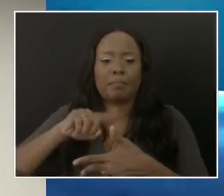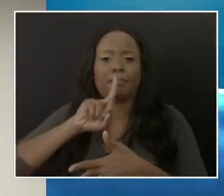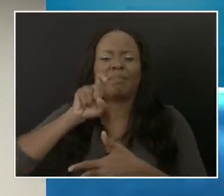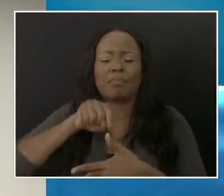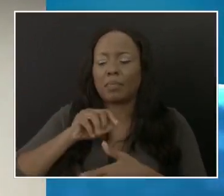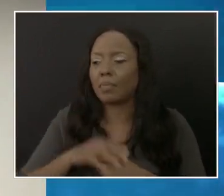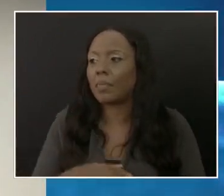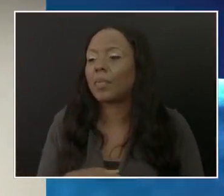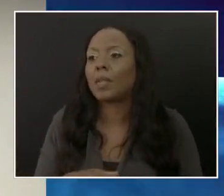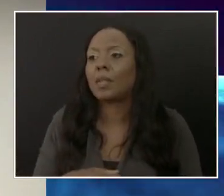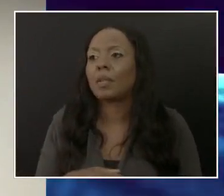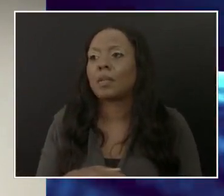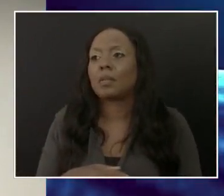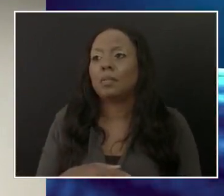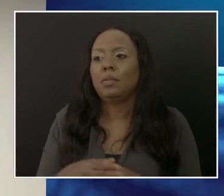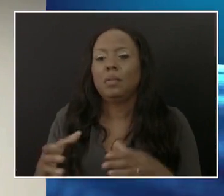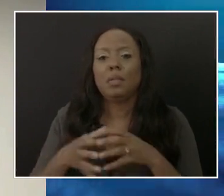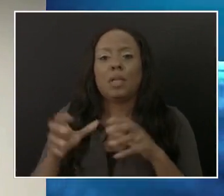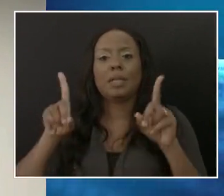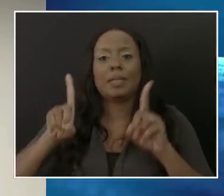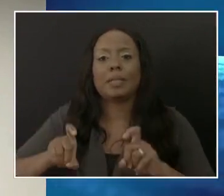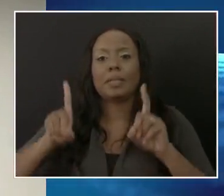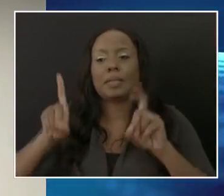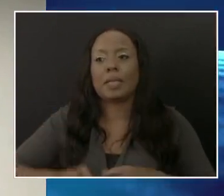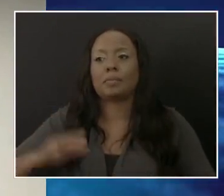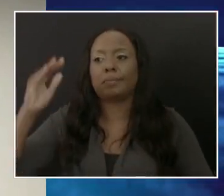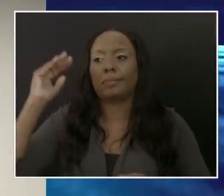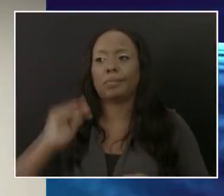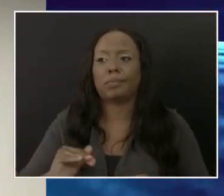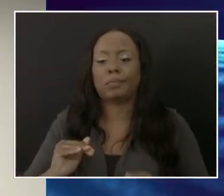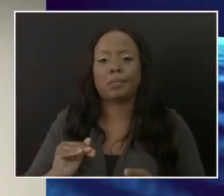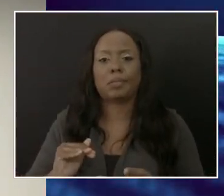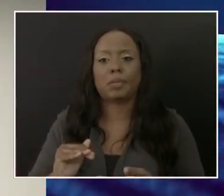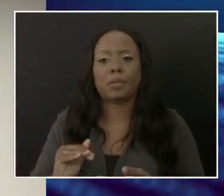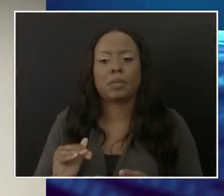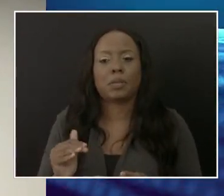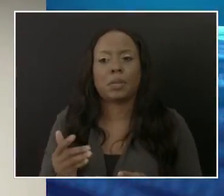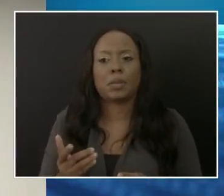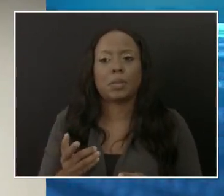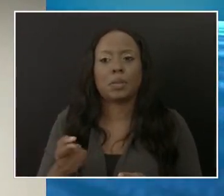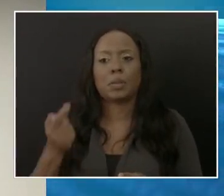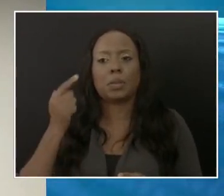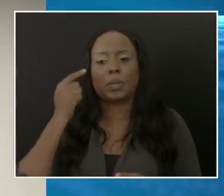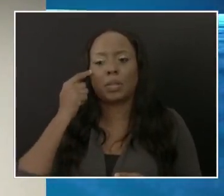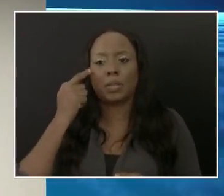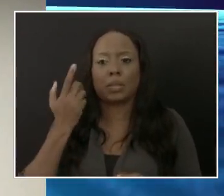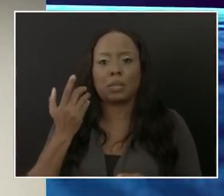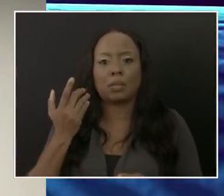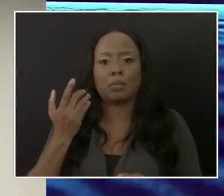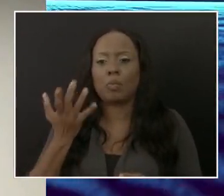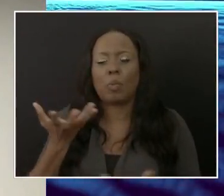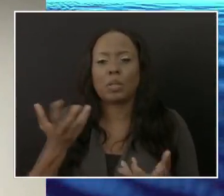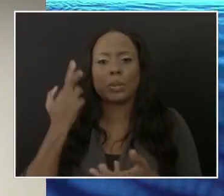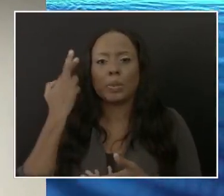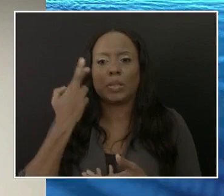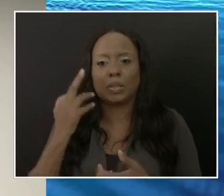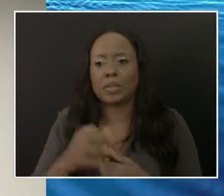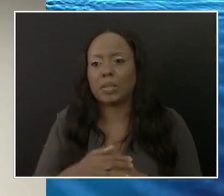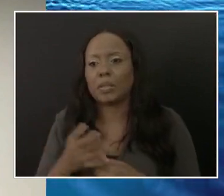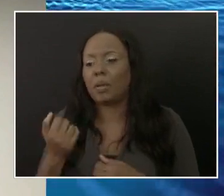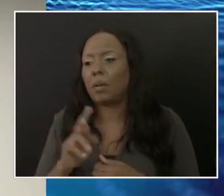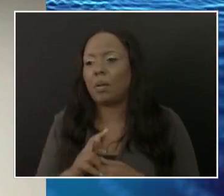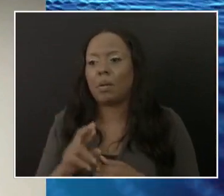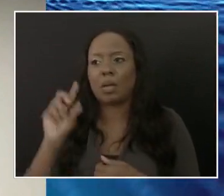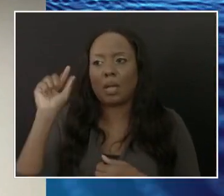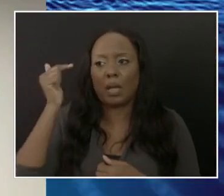have alluded to, has come down by almost half. Is there a particular reason for this and is government at all concerned that less people are coming forward